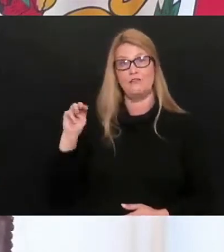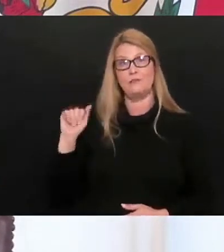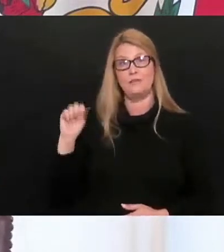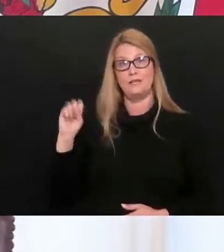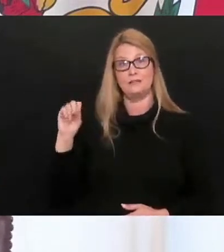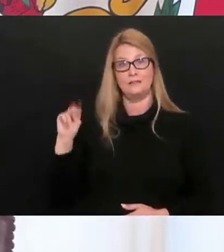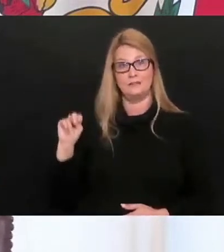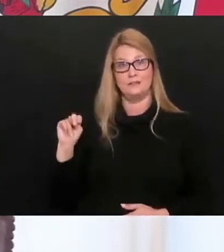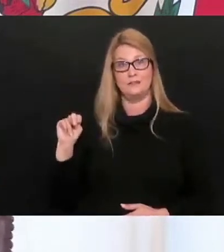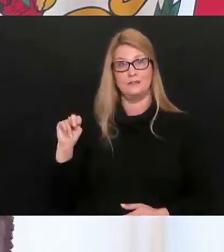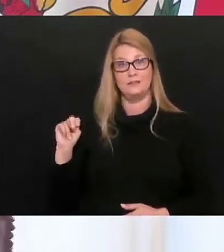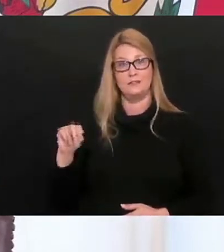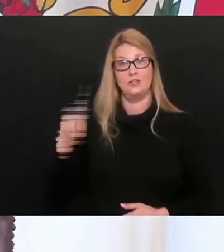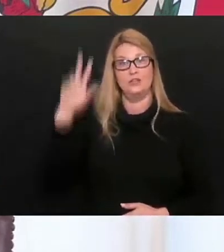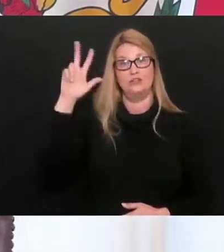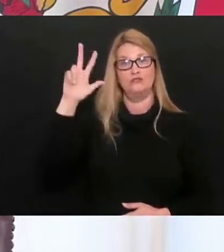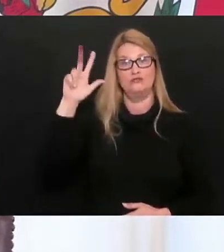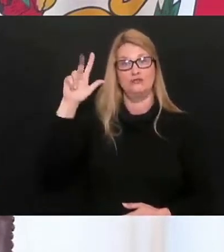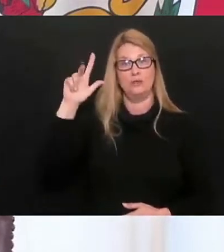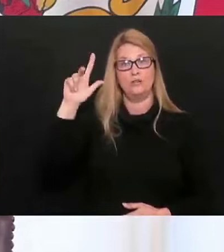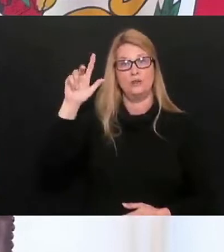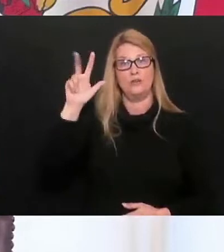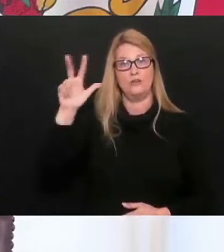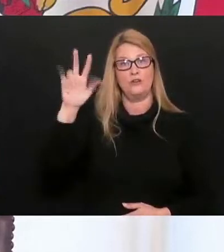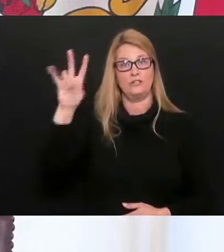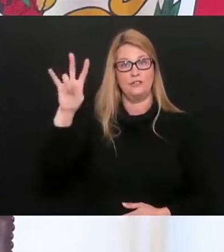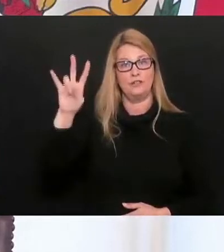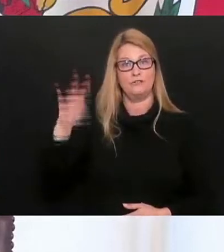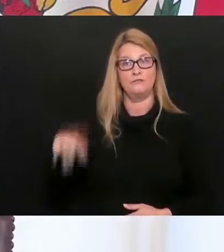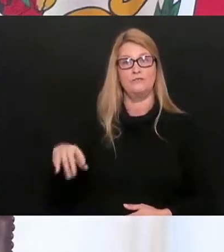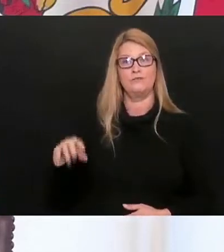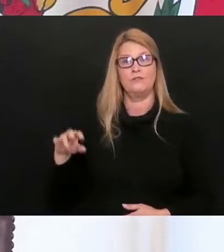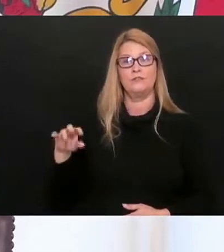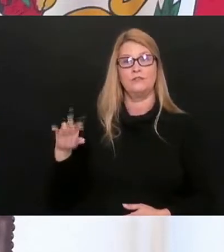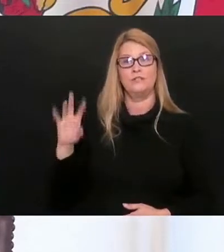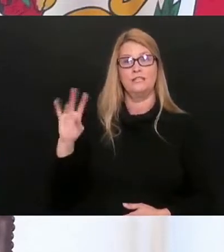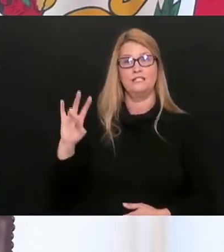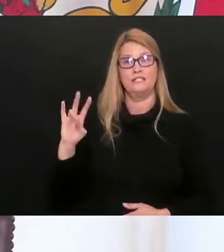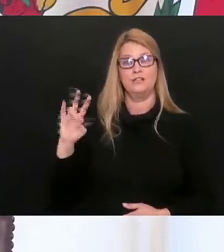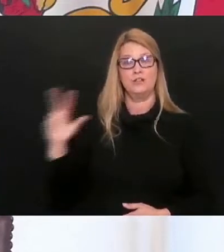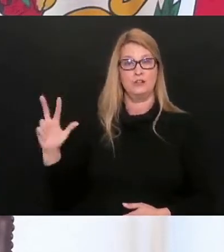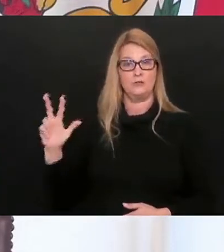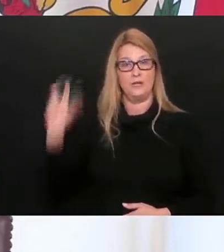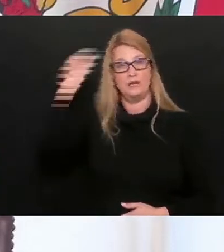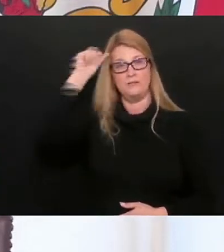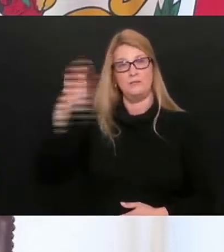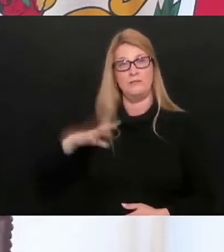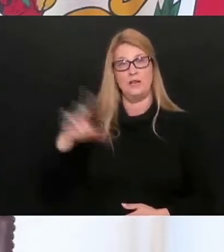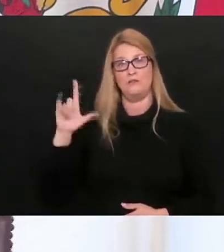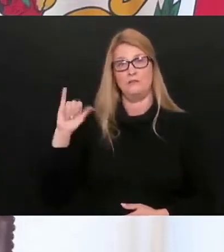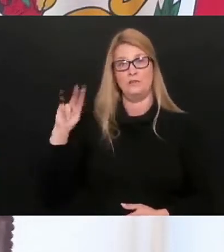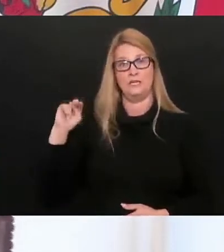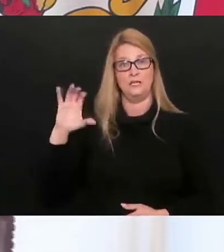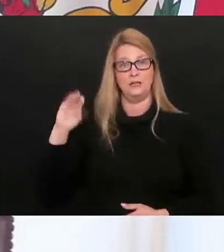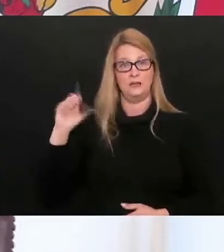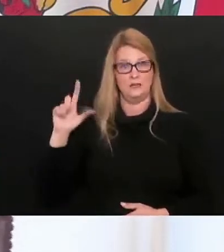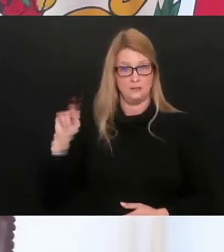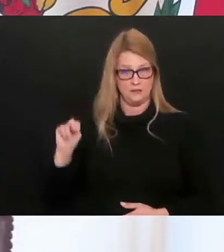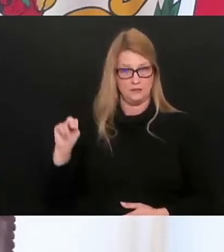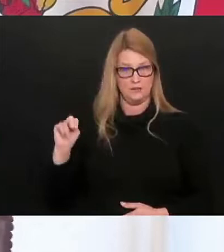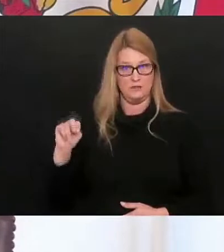County. Our 23rd and 137th death, a 73-year-old male from Lincoln County. Our